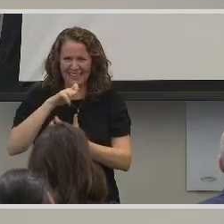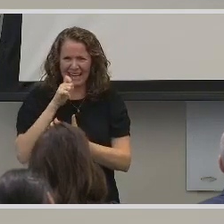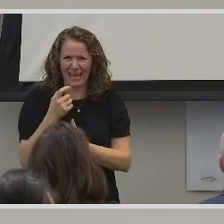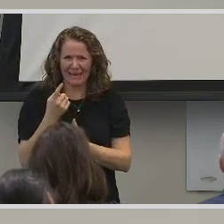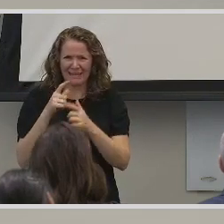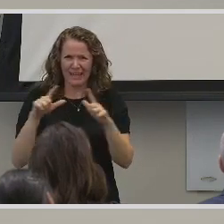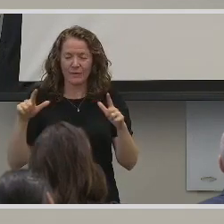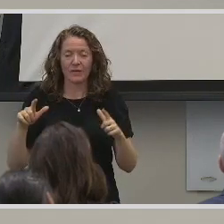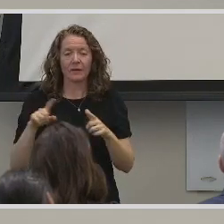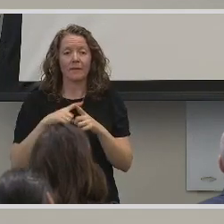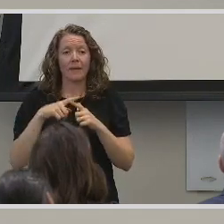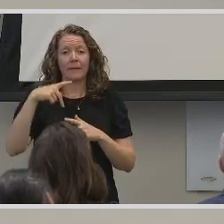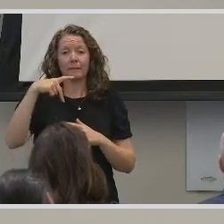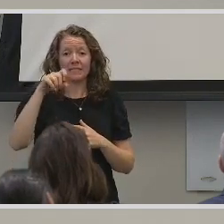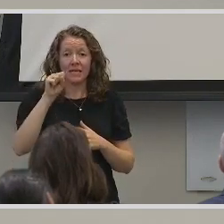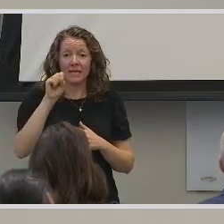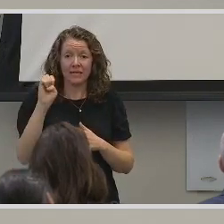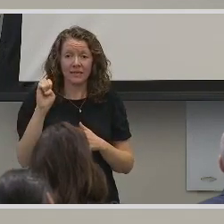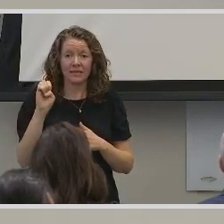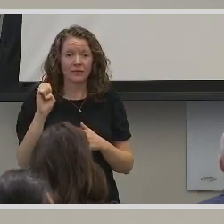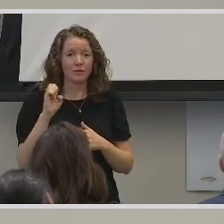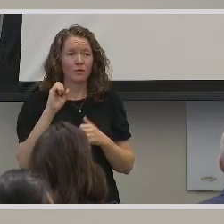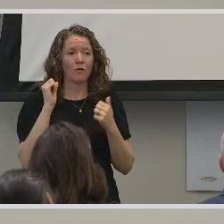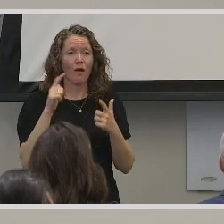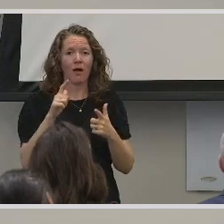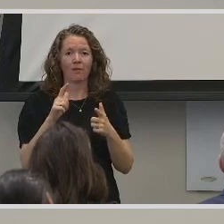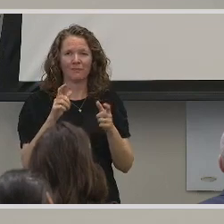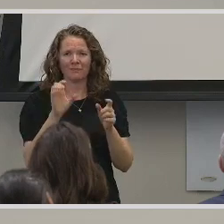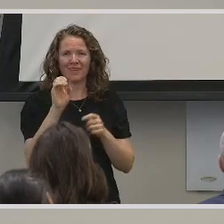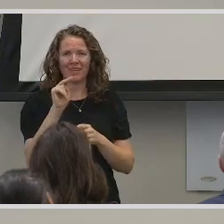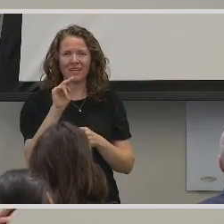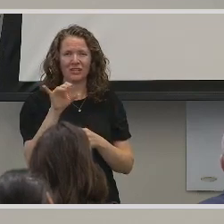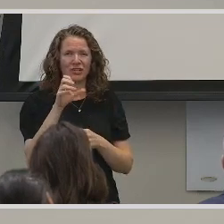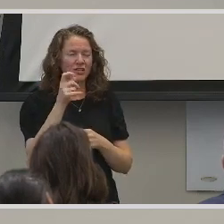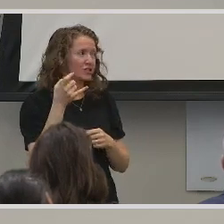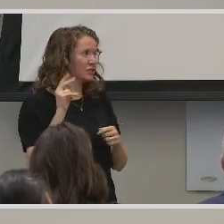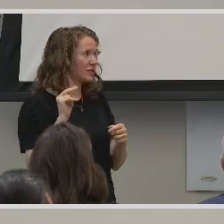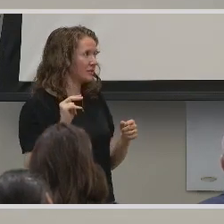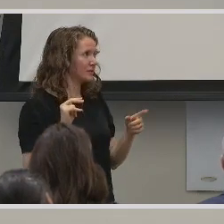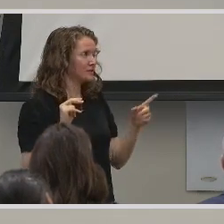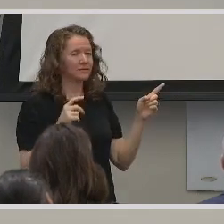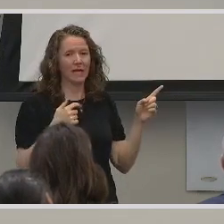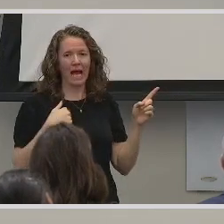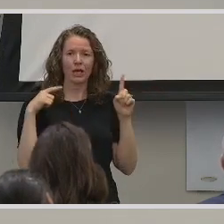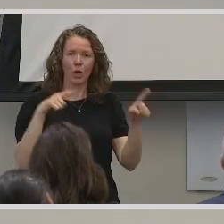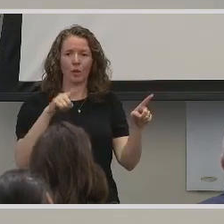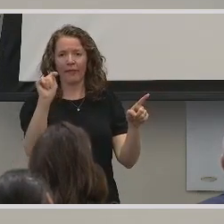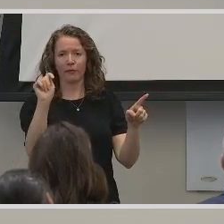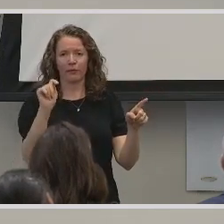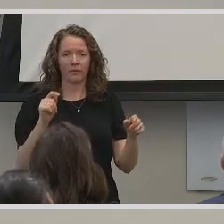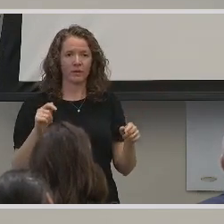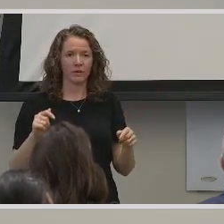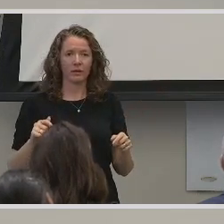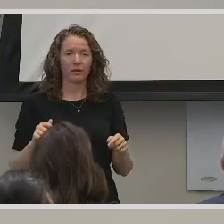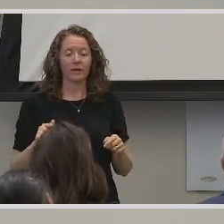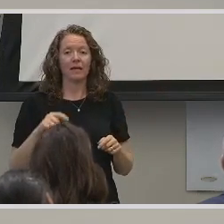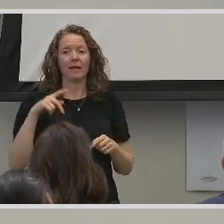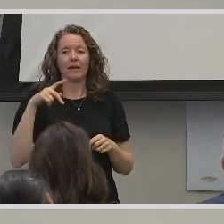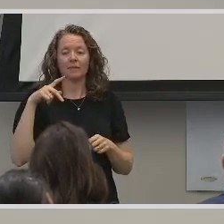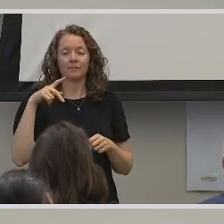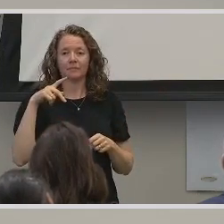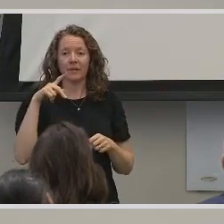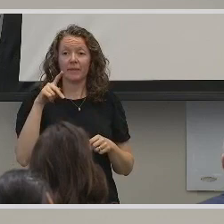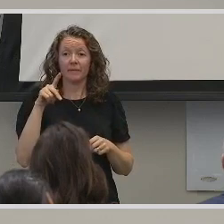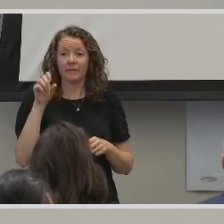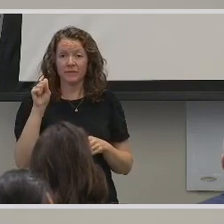And then Persian Signed English, you just drop all the conjunctions. So you just say, I go bathroom. And Persian Signed